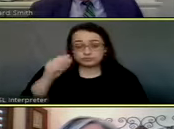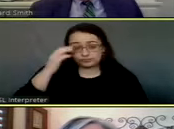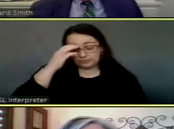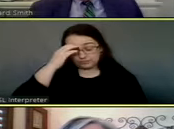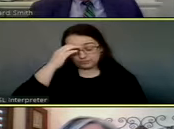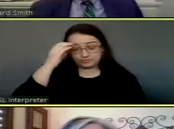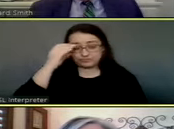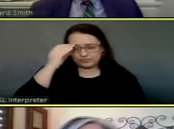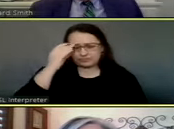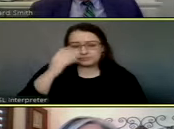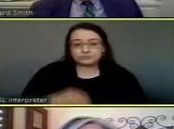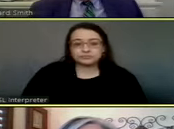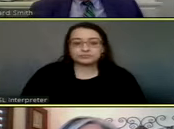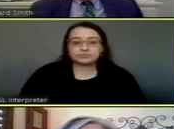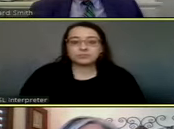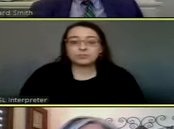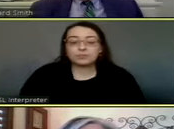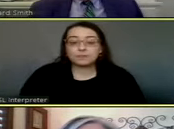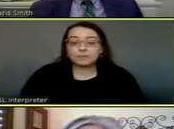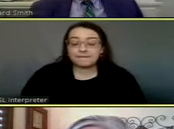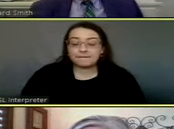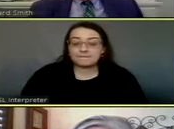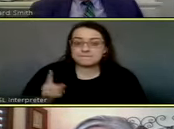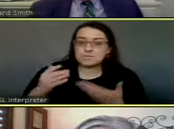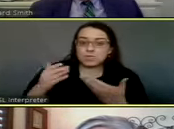Thank you. Go ahead.